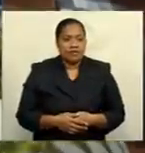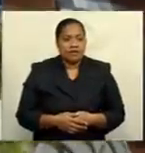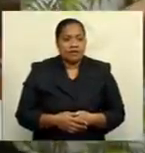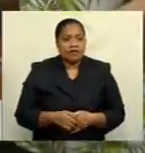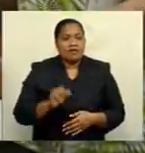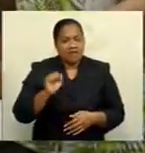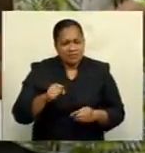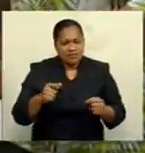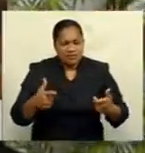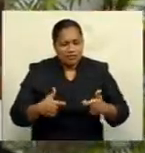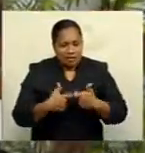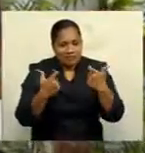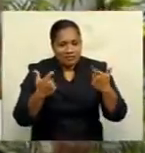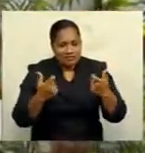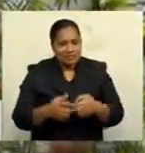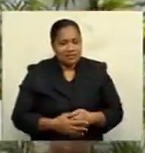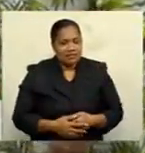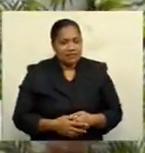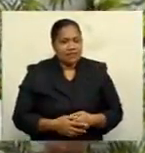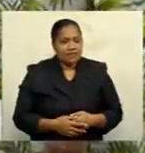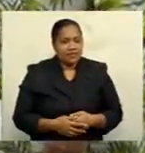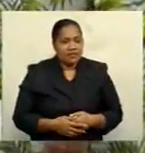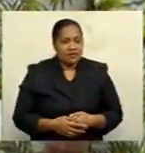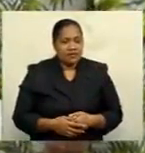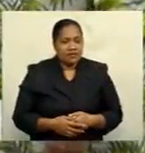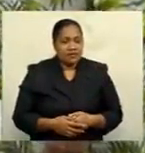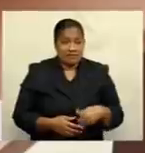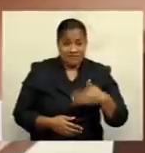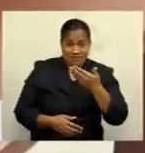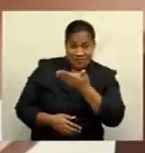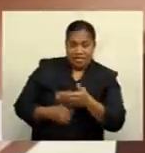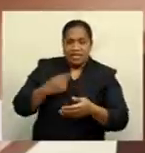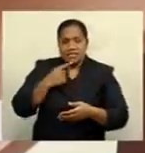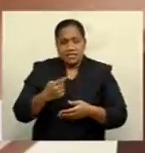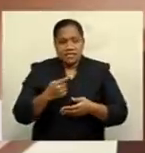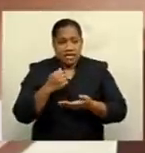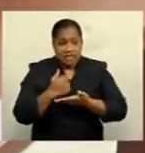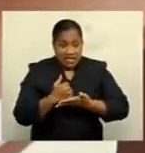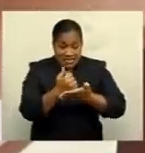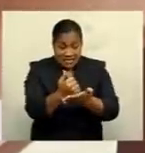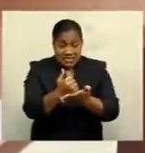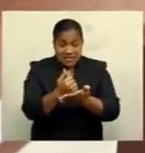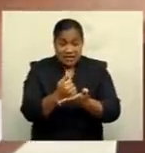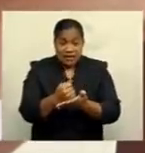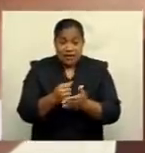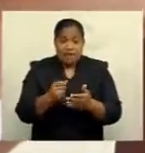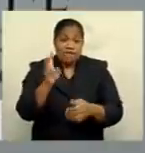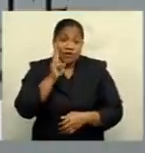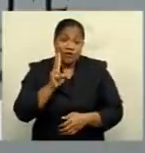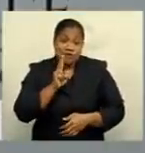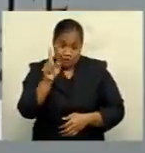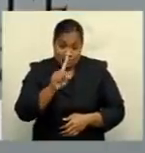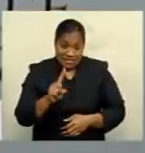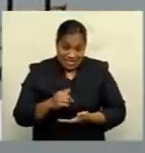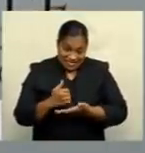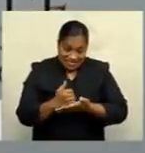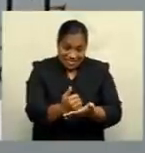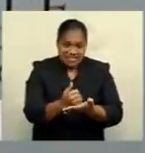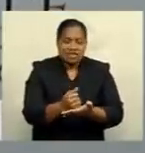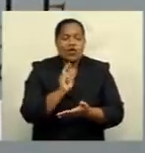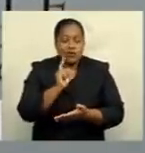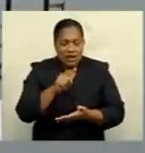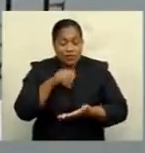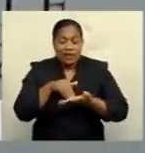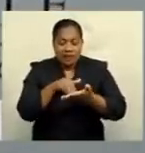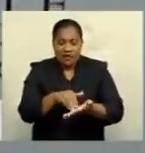well. The consultant ophthalmologist says the assistance provided by Vodafone today will greatly assist them in reaching out to patients.